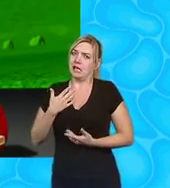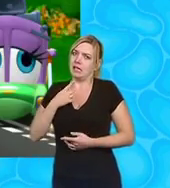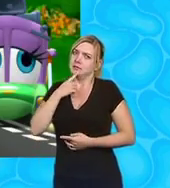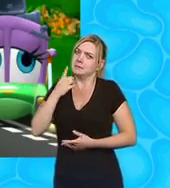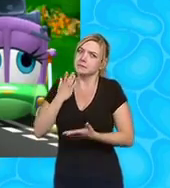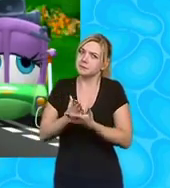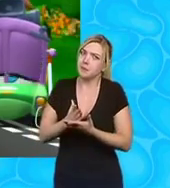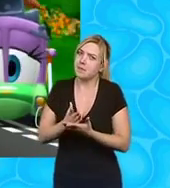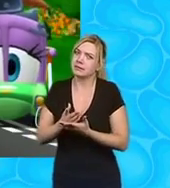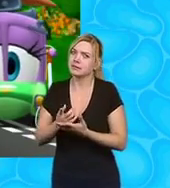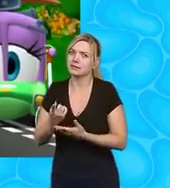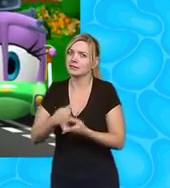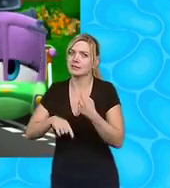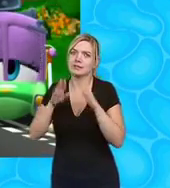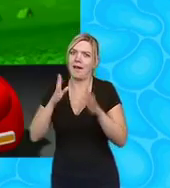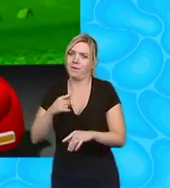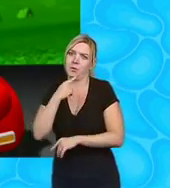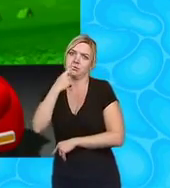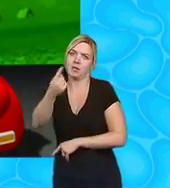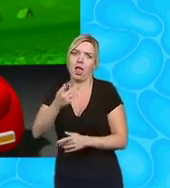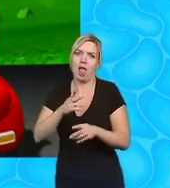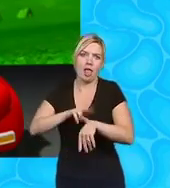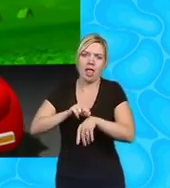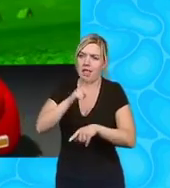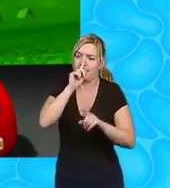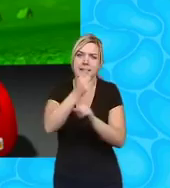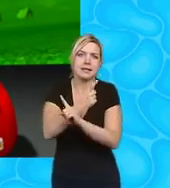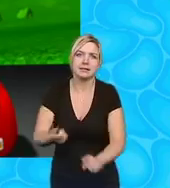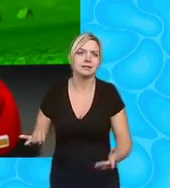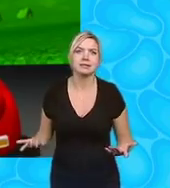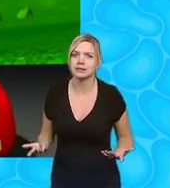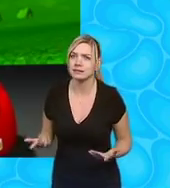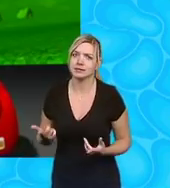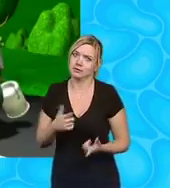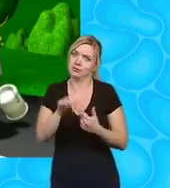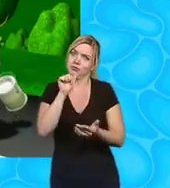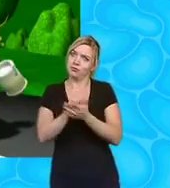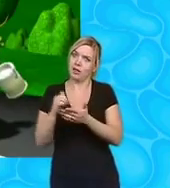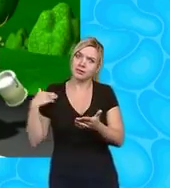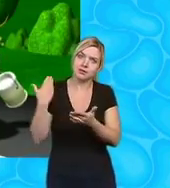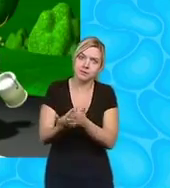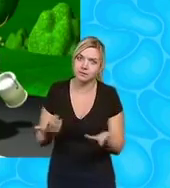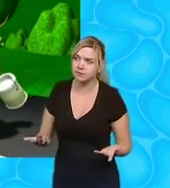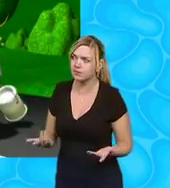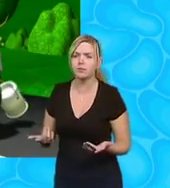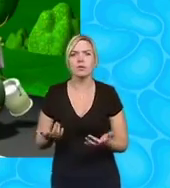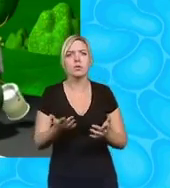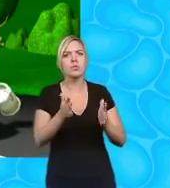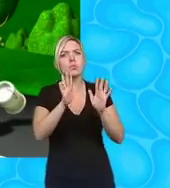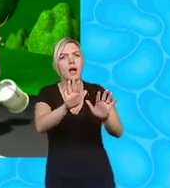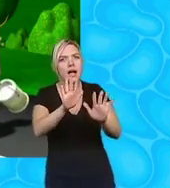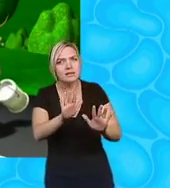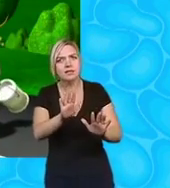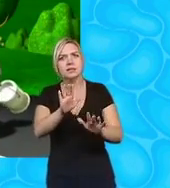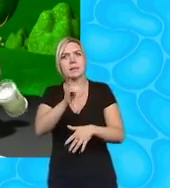tell you but we couldn't do it I suppose you were right all along Corby wait a minute maybe we